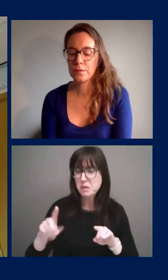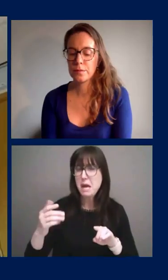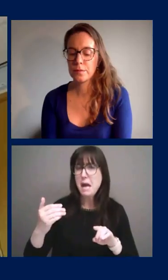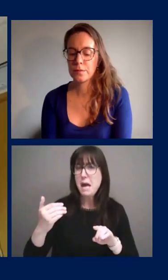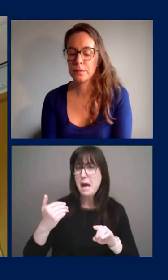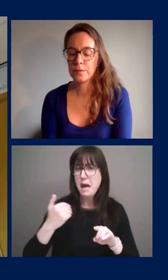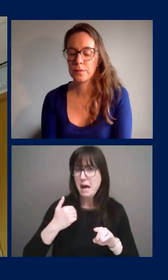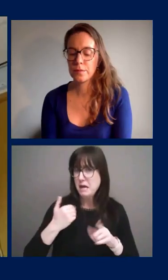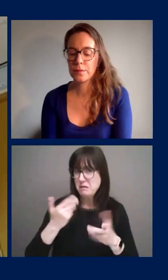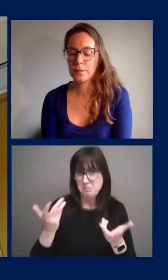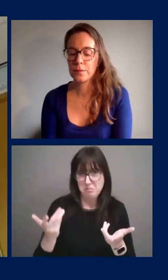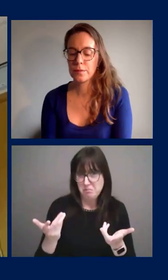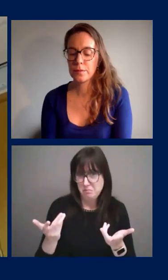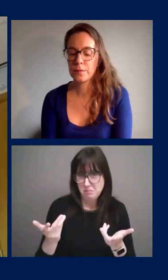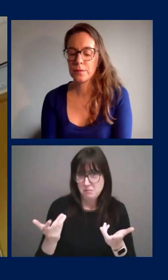there